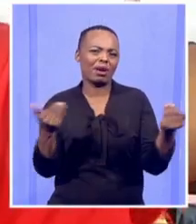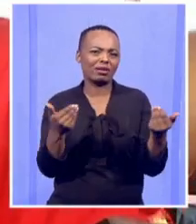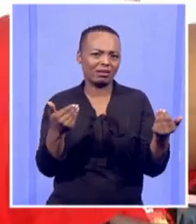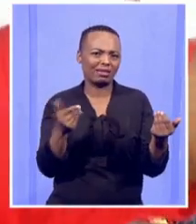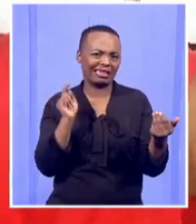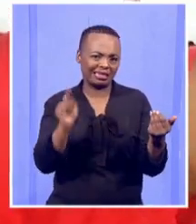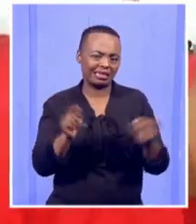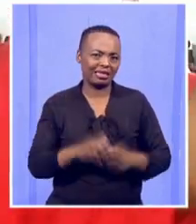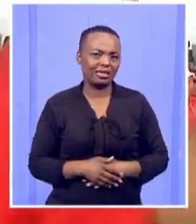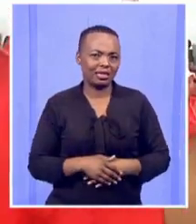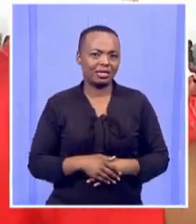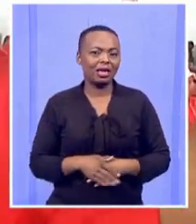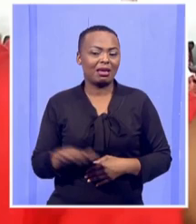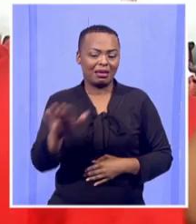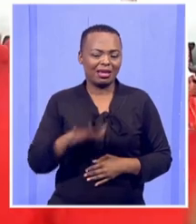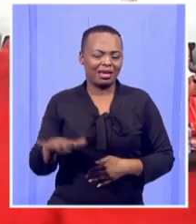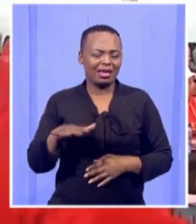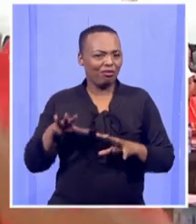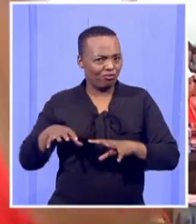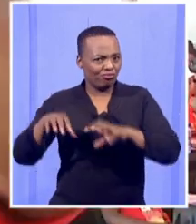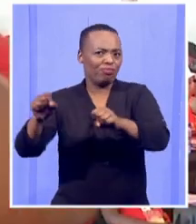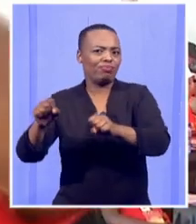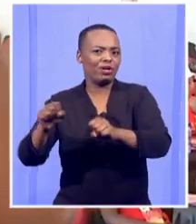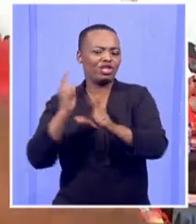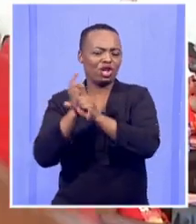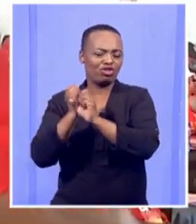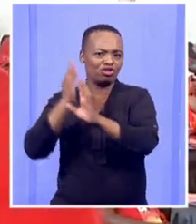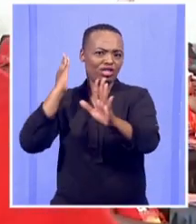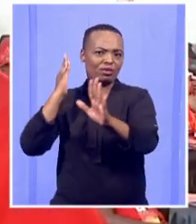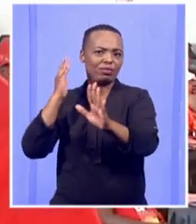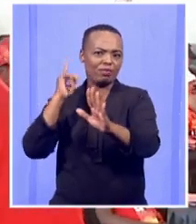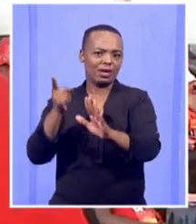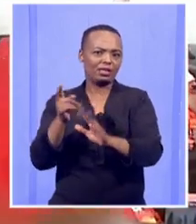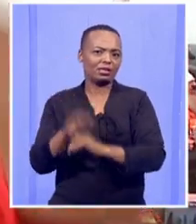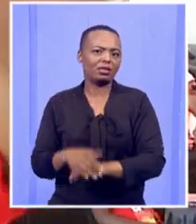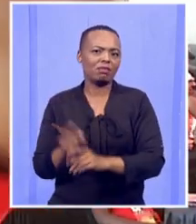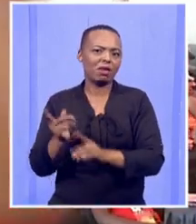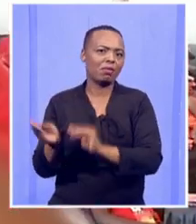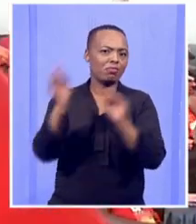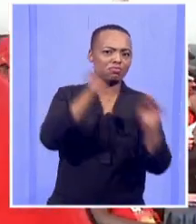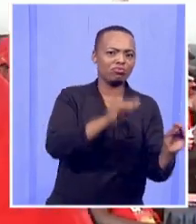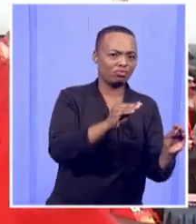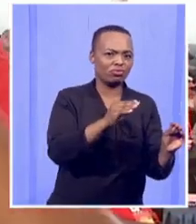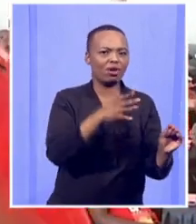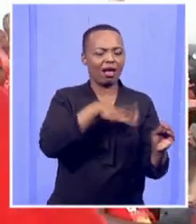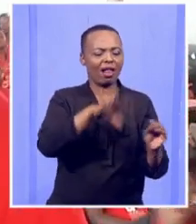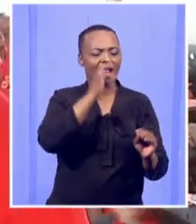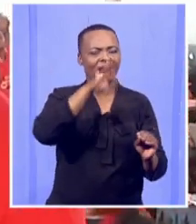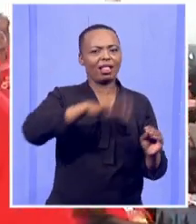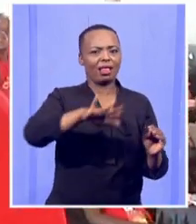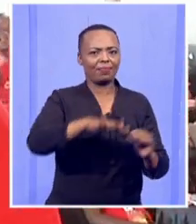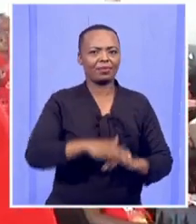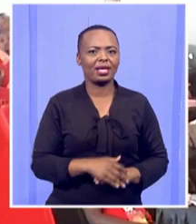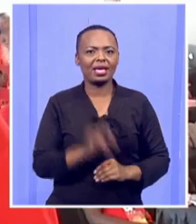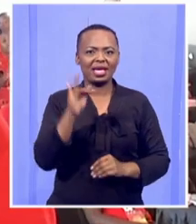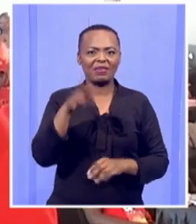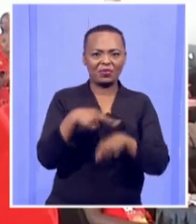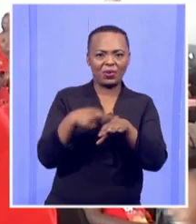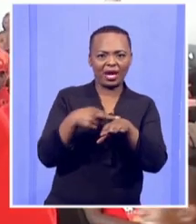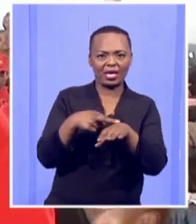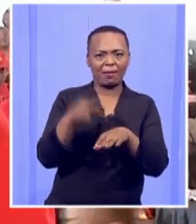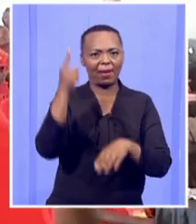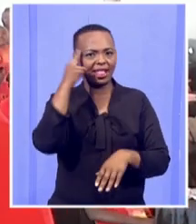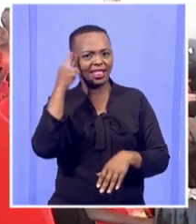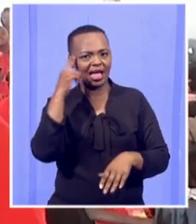from the township and take them right in the middle of the town. If racists, they feel that they are not going to